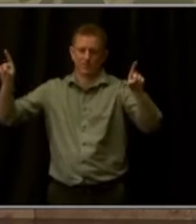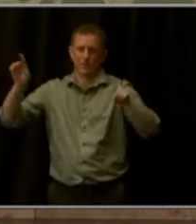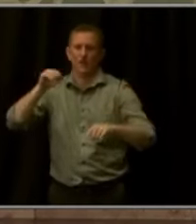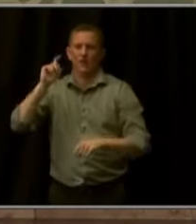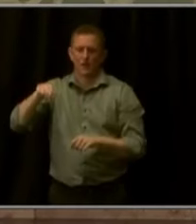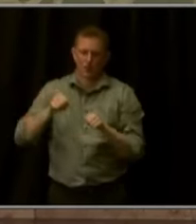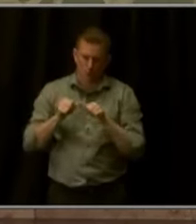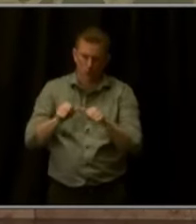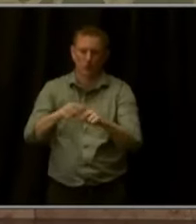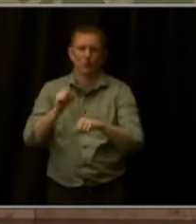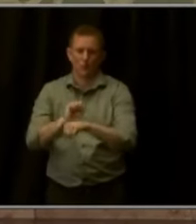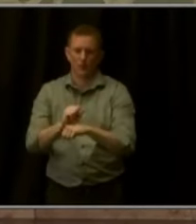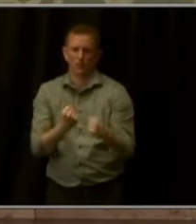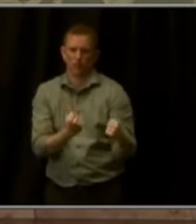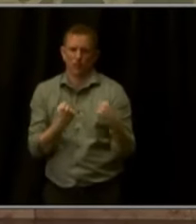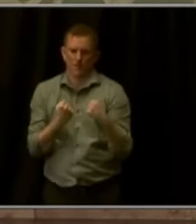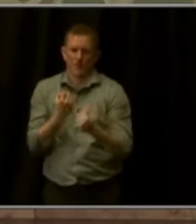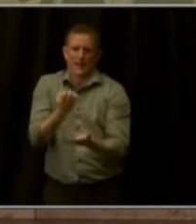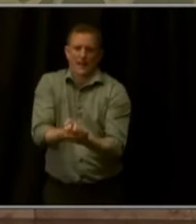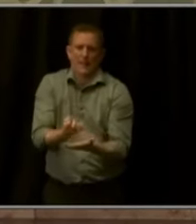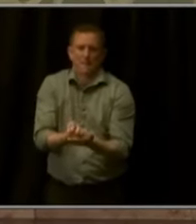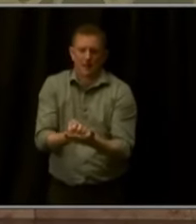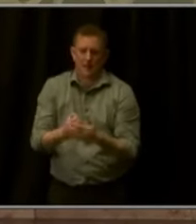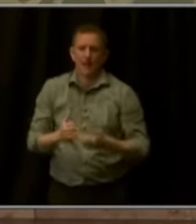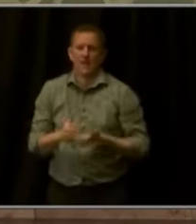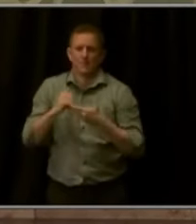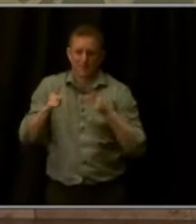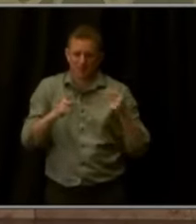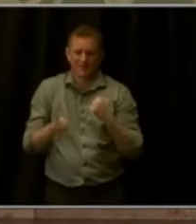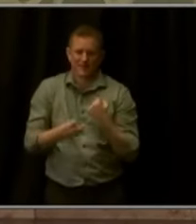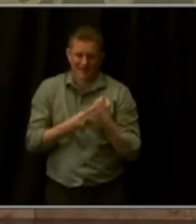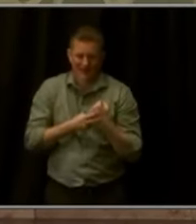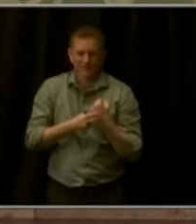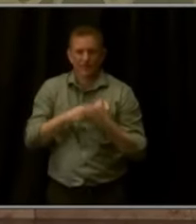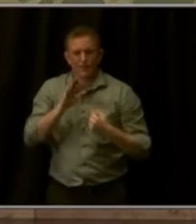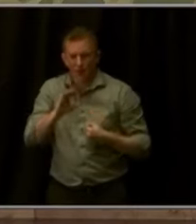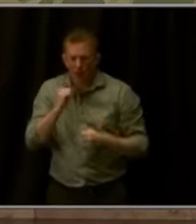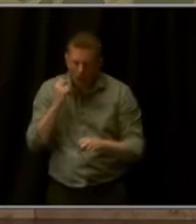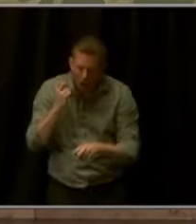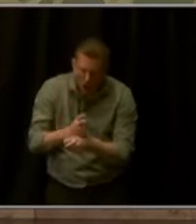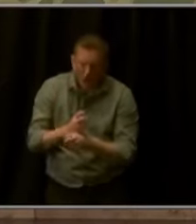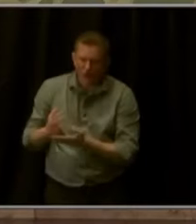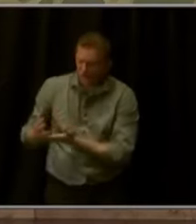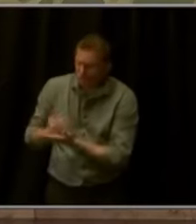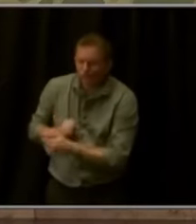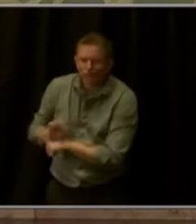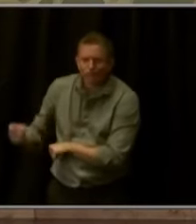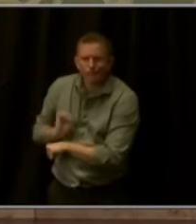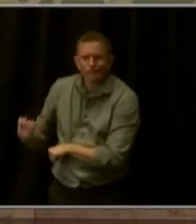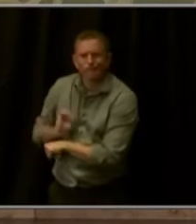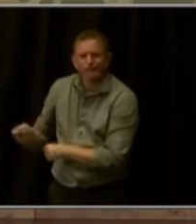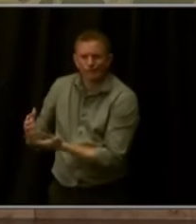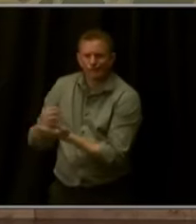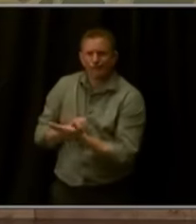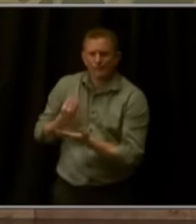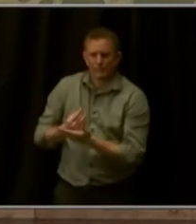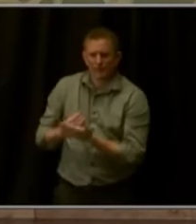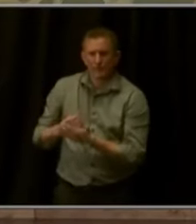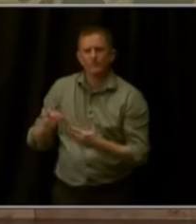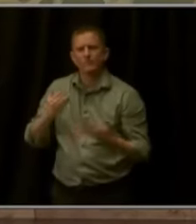and help people hold on to more of their hard-earned money. Thanks to Colorado's amazing